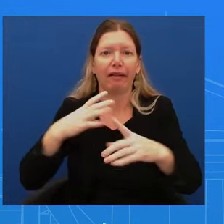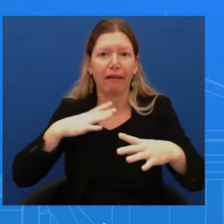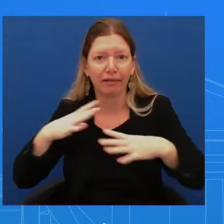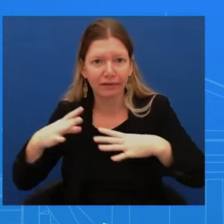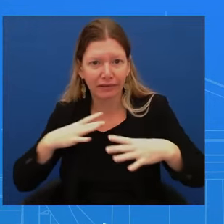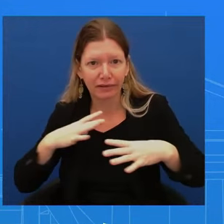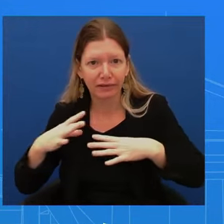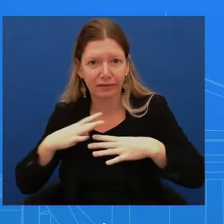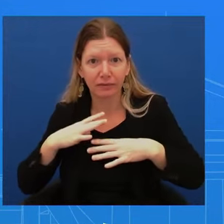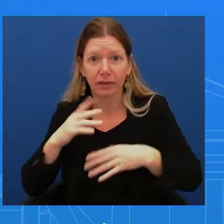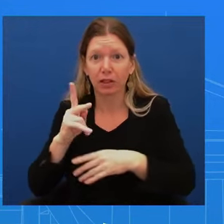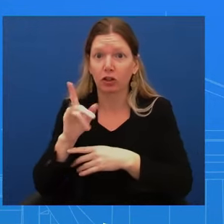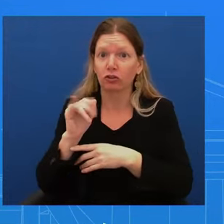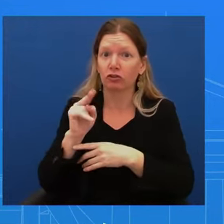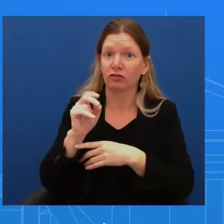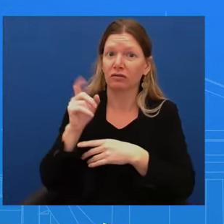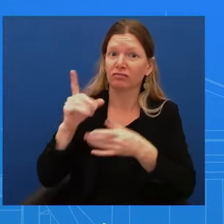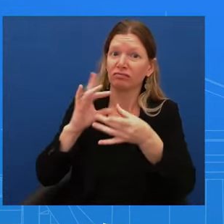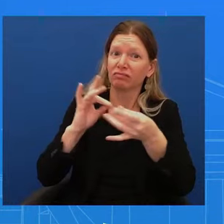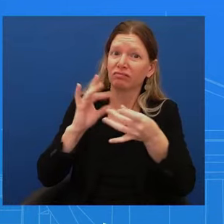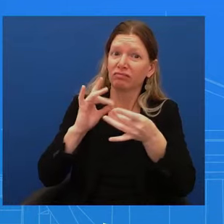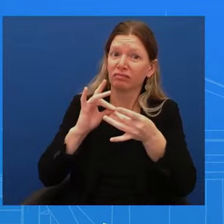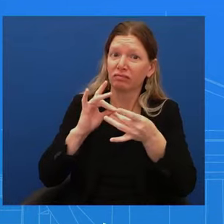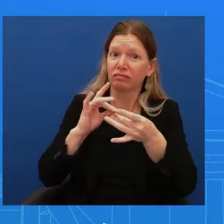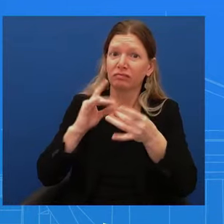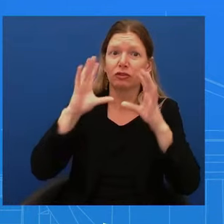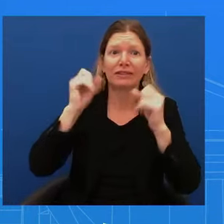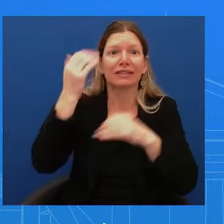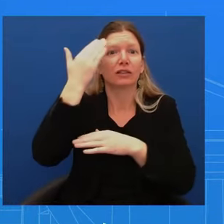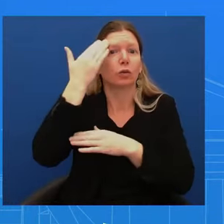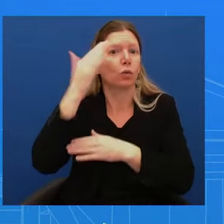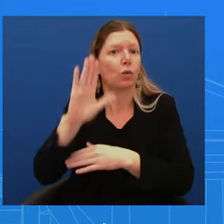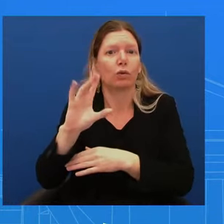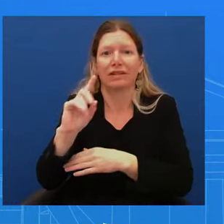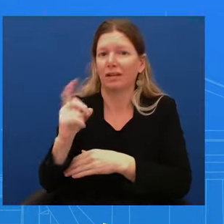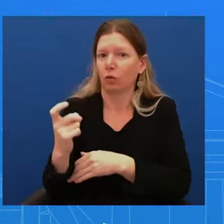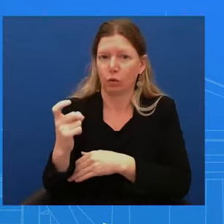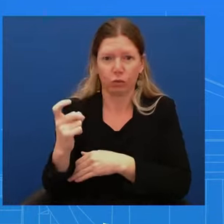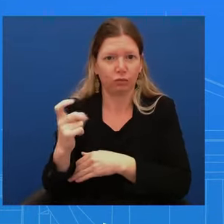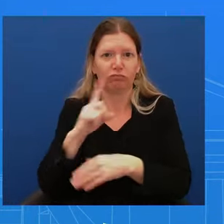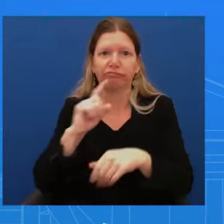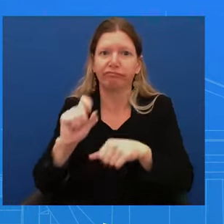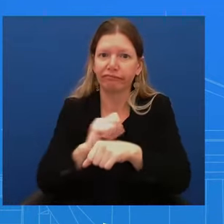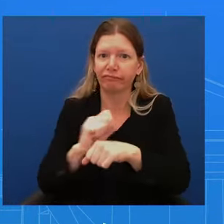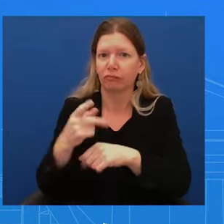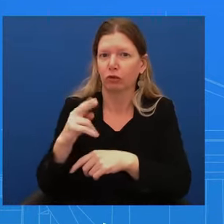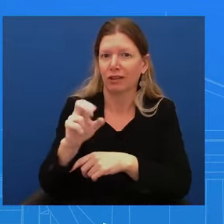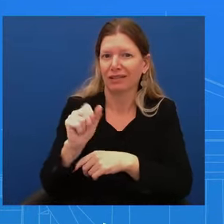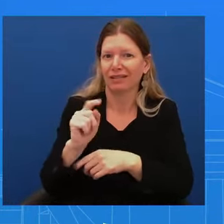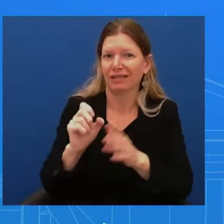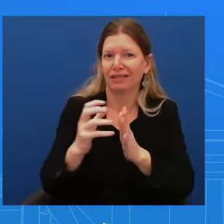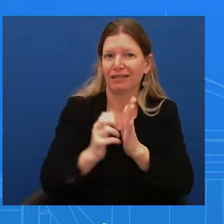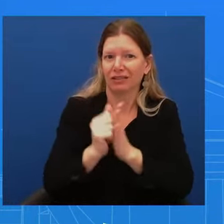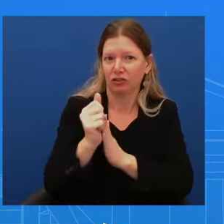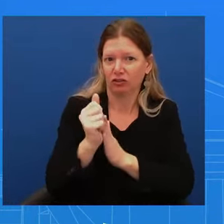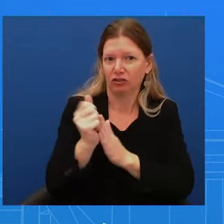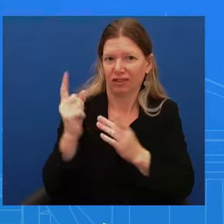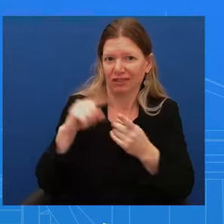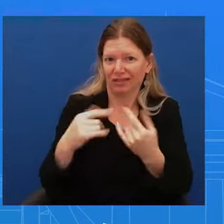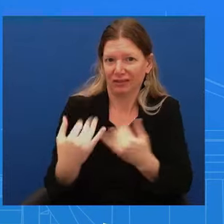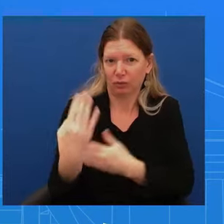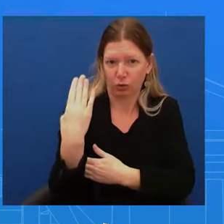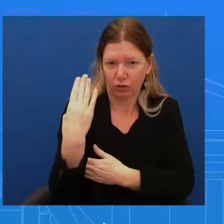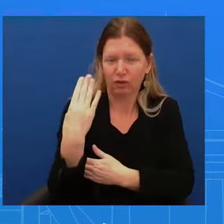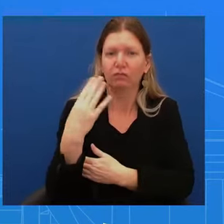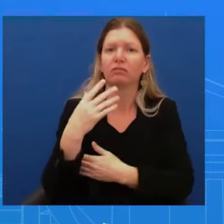But his reaction is he wishes the secretary all the best for a speedy recovery. John, did the president or the White House instruct Secretary Austin to make